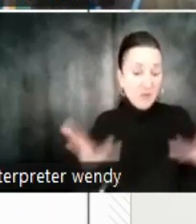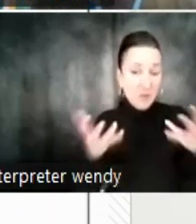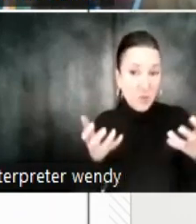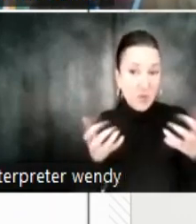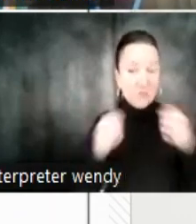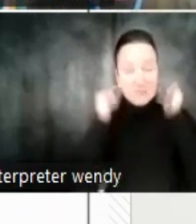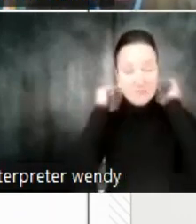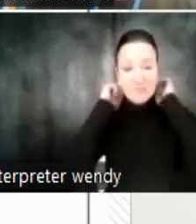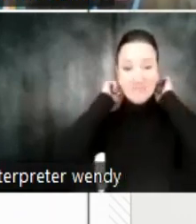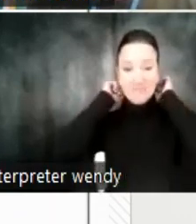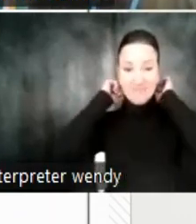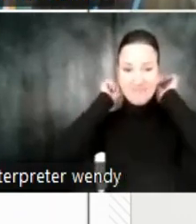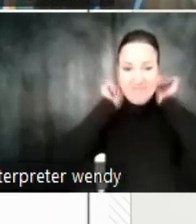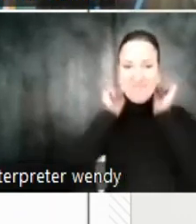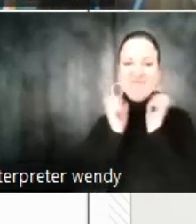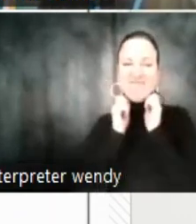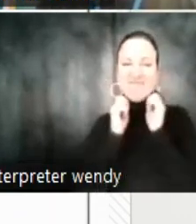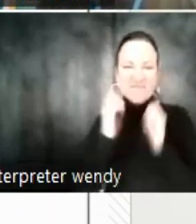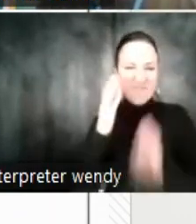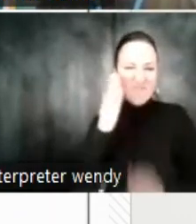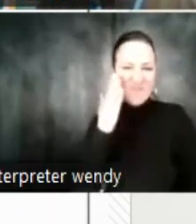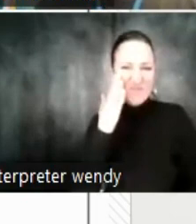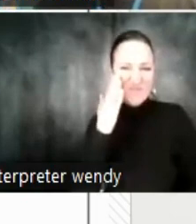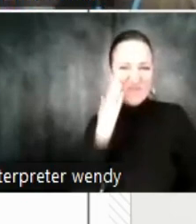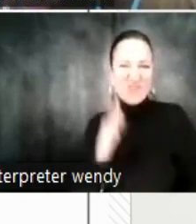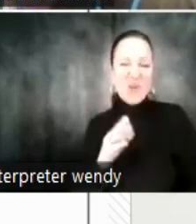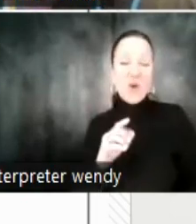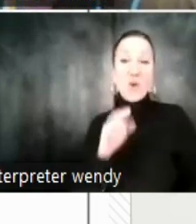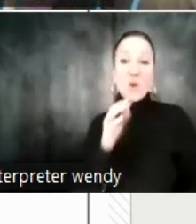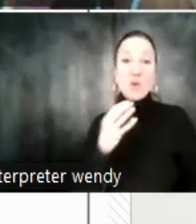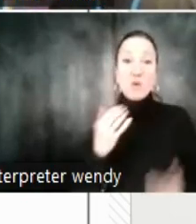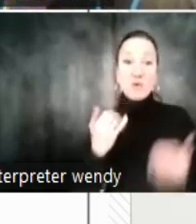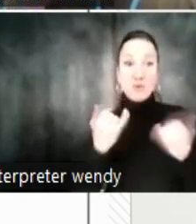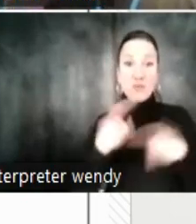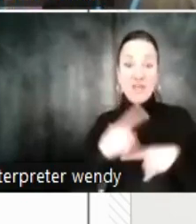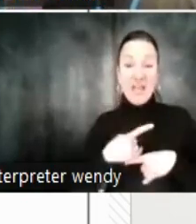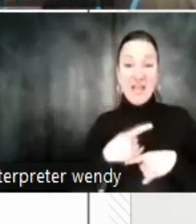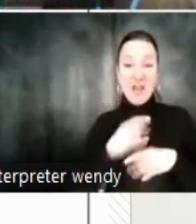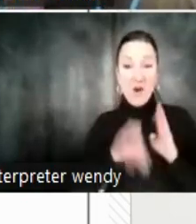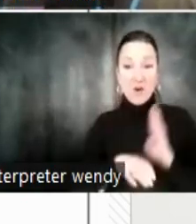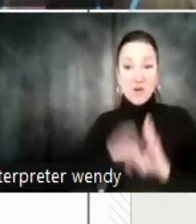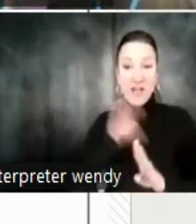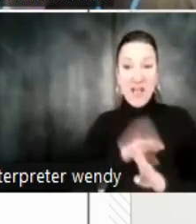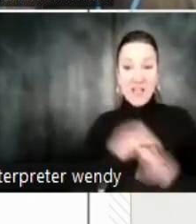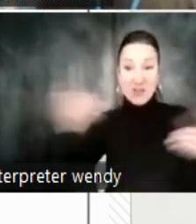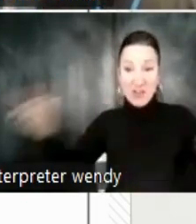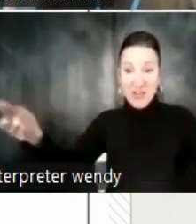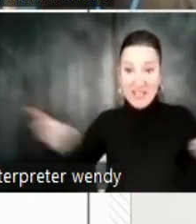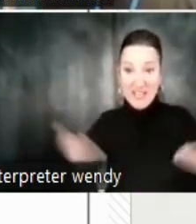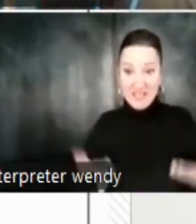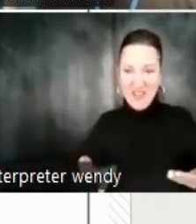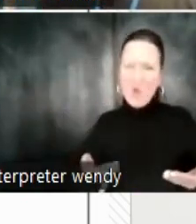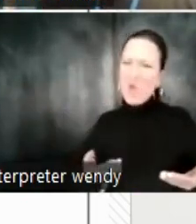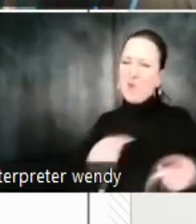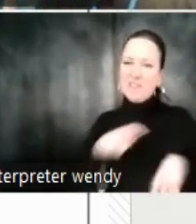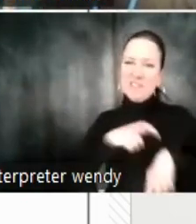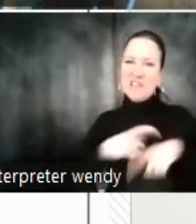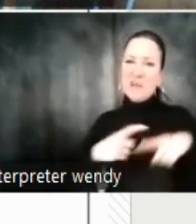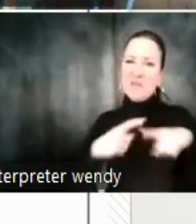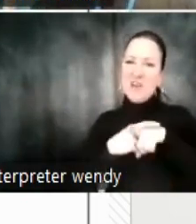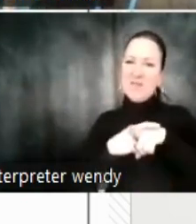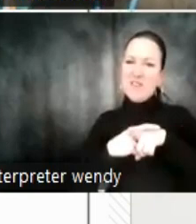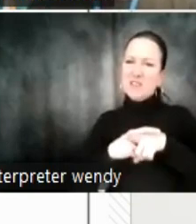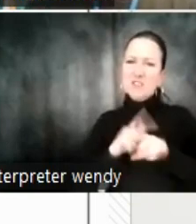So if you're new to us, you'll see an invite on your calendar today. And if the time's not good, just suggest a new time. OK,